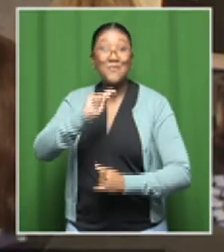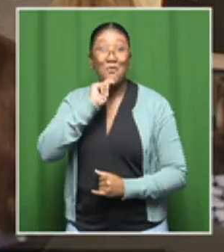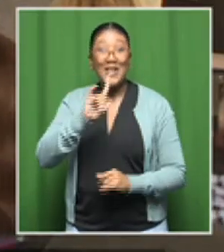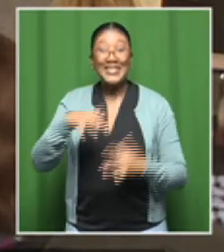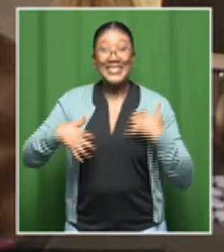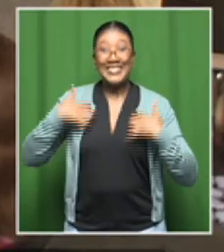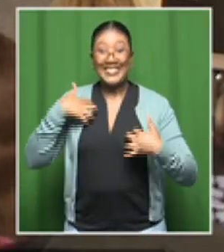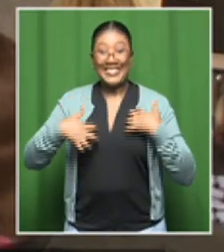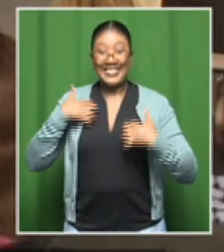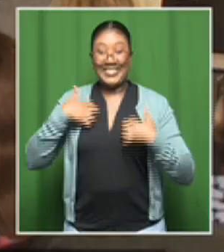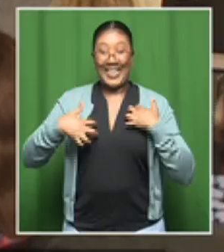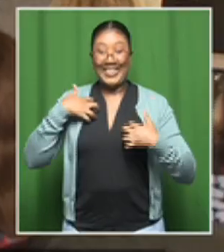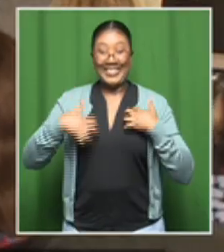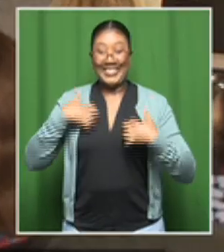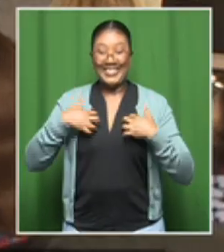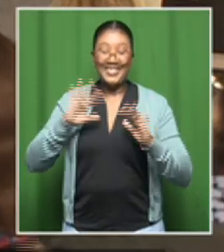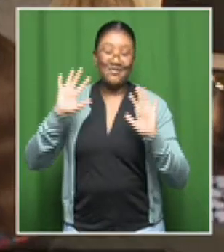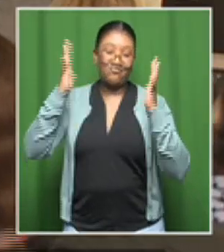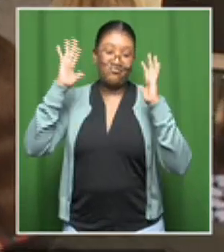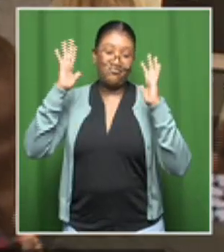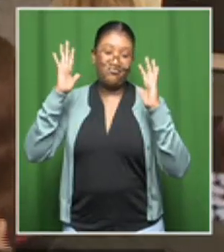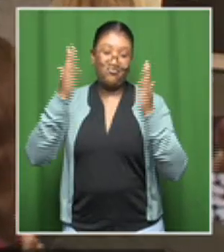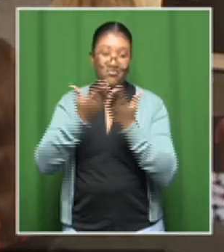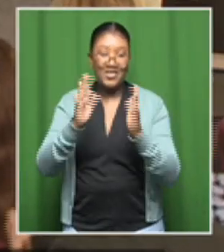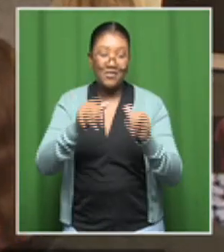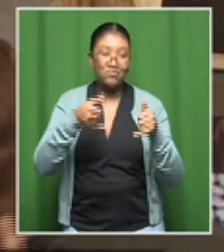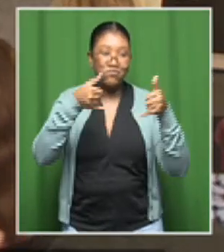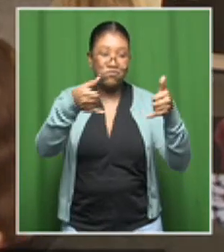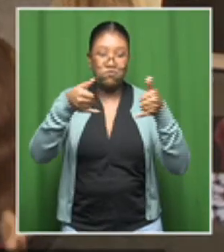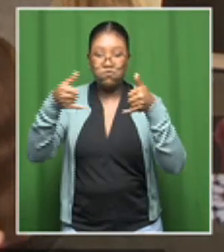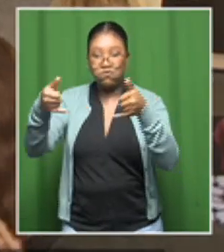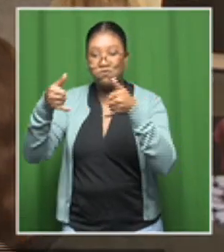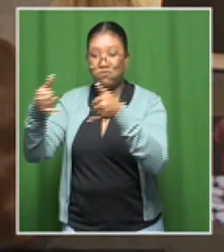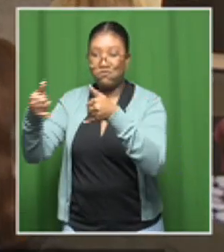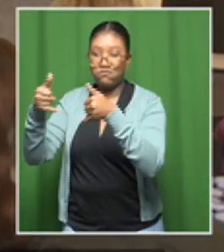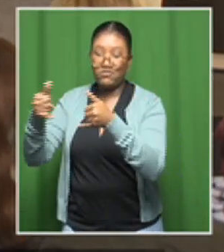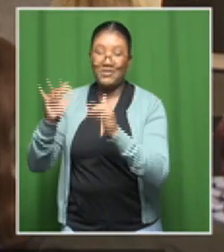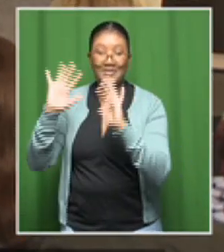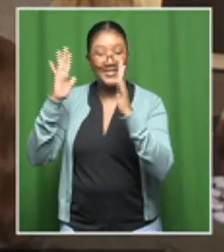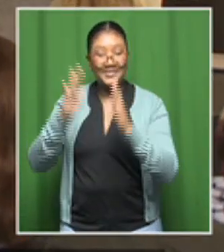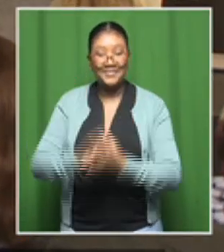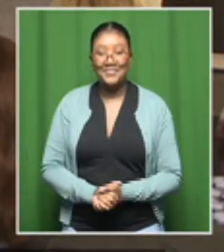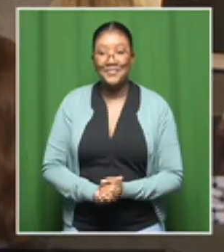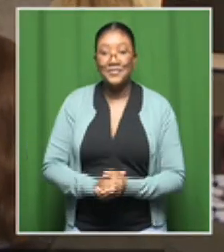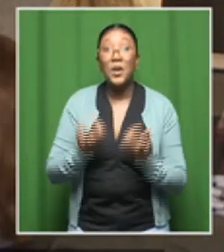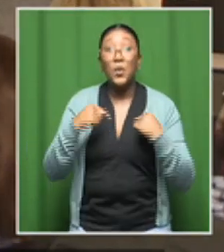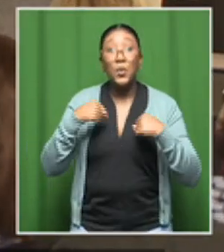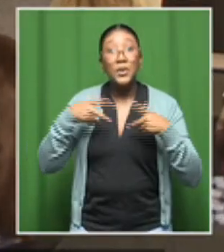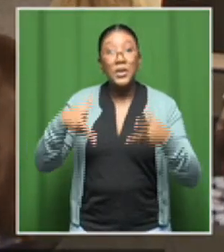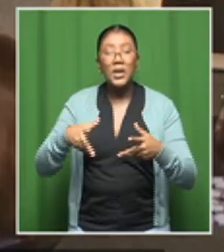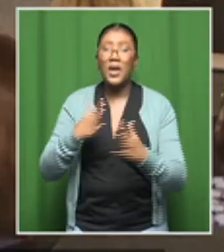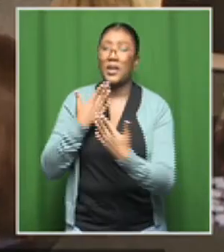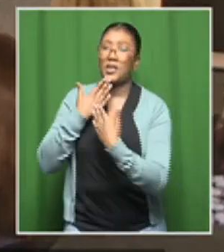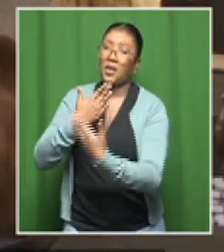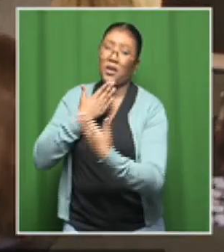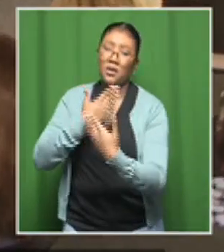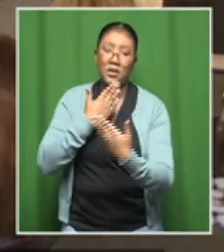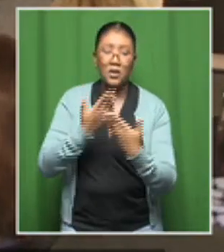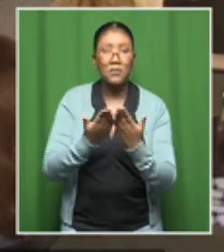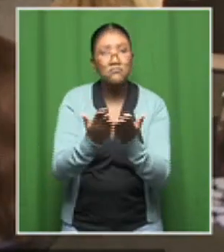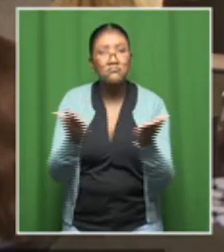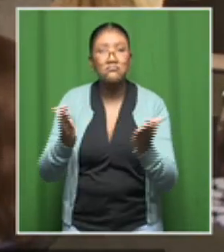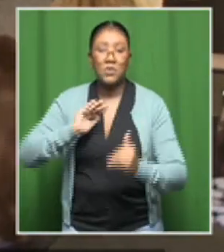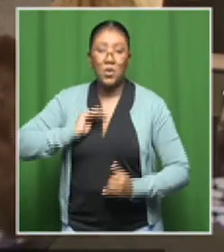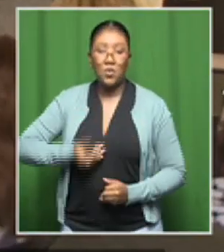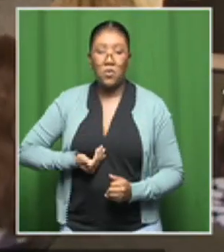is still in the air. Thank you very much. And we are here to thank them, Sakina. When we talked,